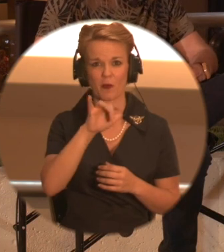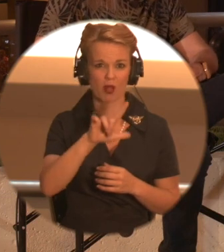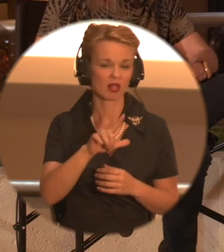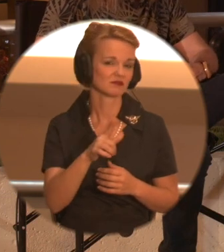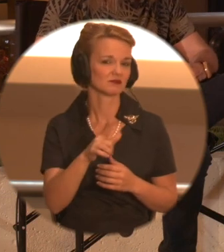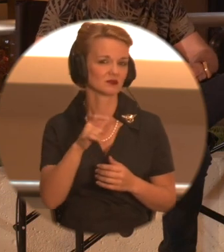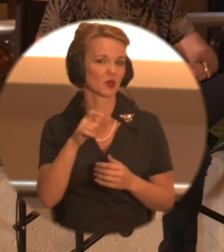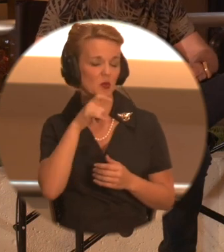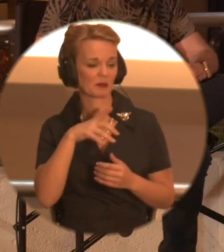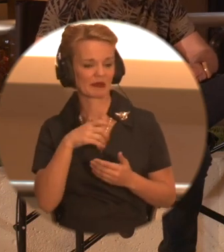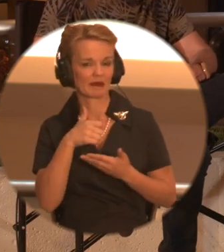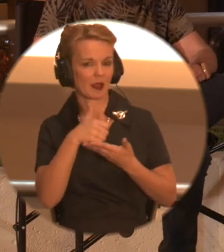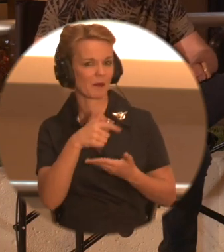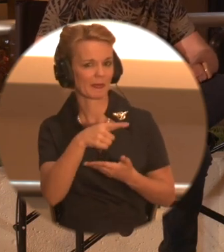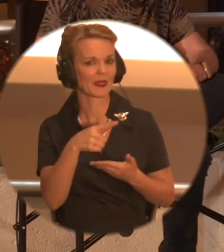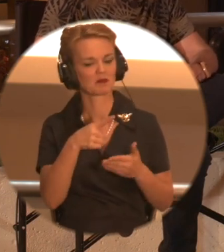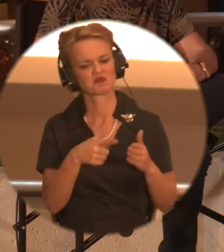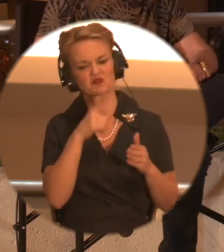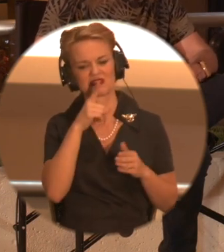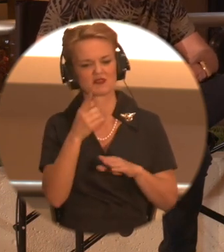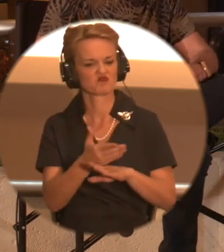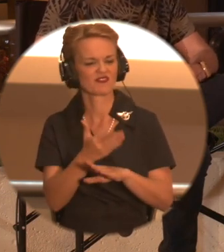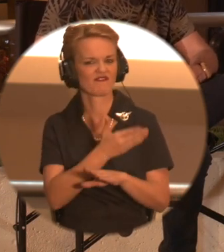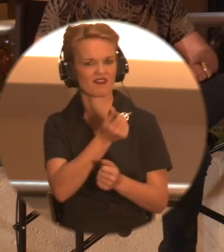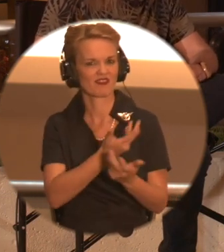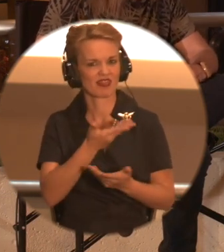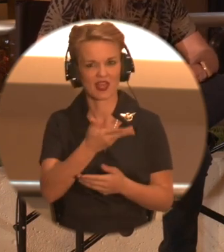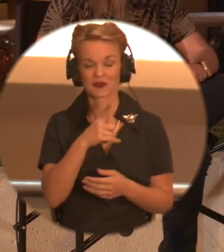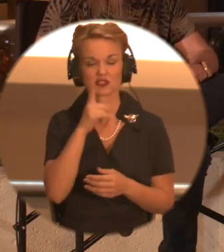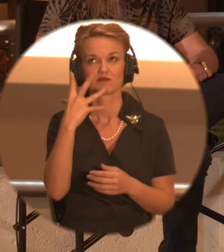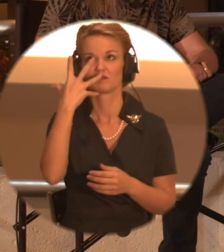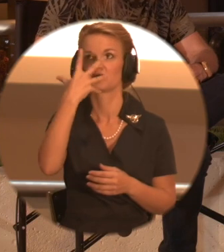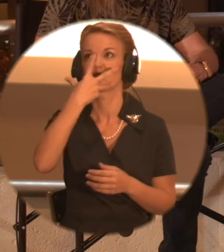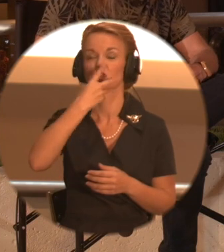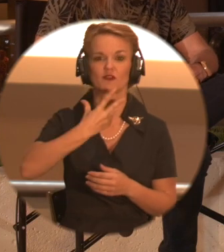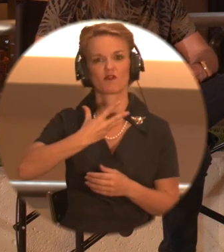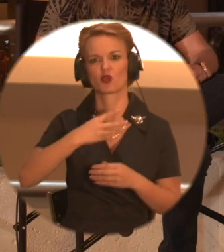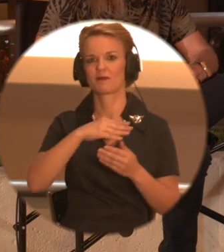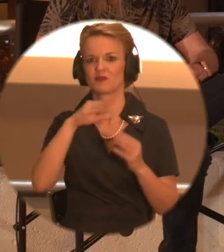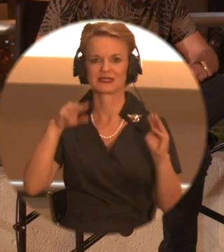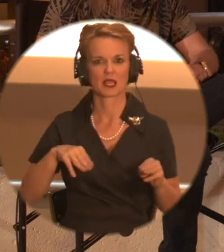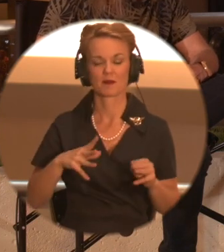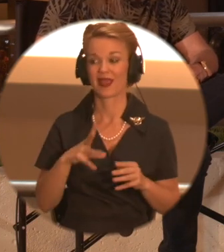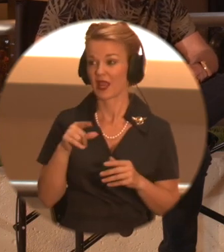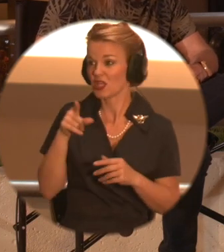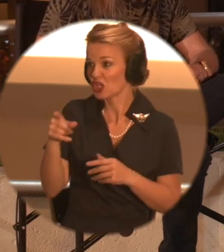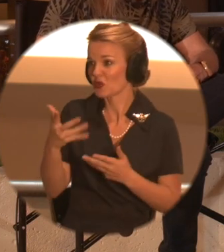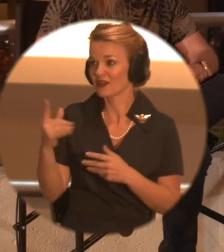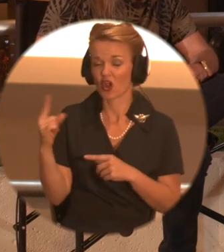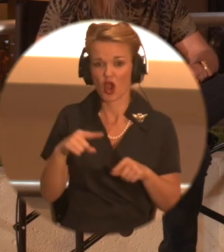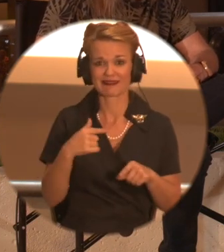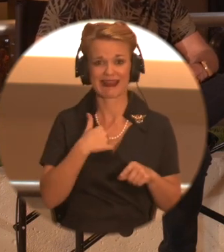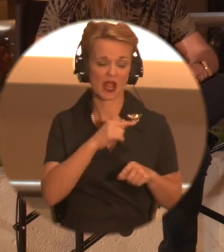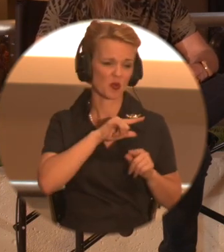revitalize it a few years ago. Yeah. Yeah. And it's just this beautiful museum. It's incredible. I think you were, you were there for the grand opening. was there. I was. Yeah. I was, was, I